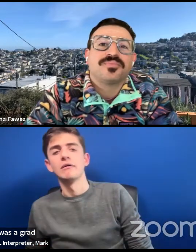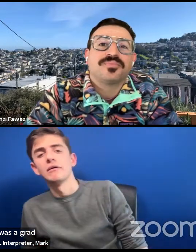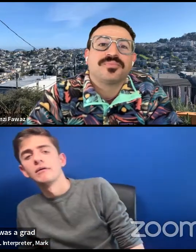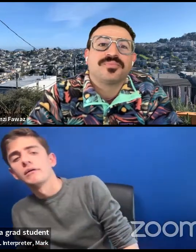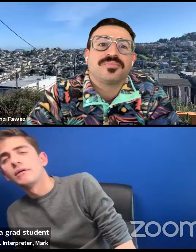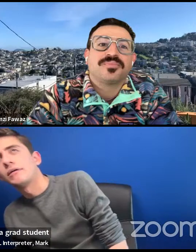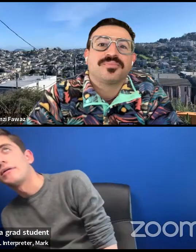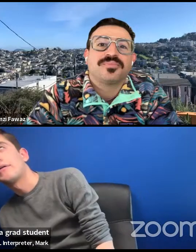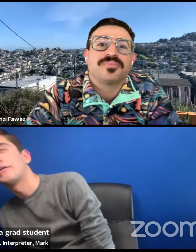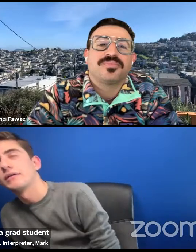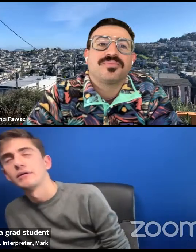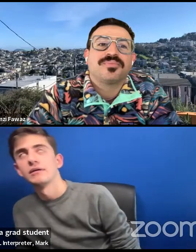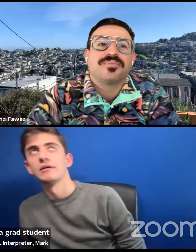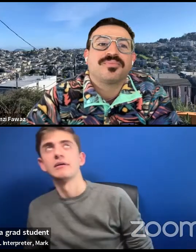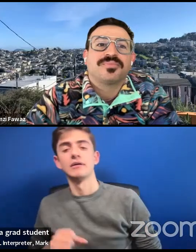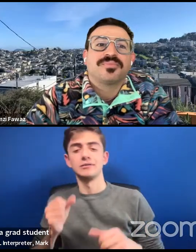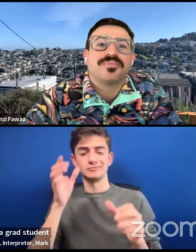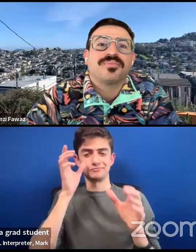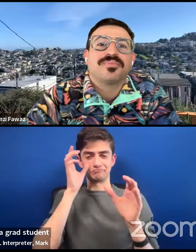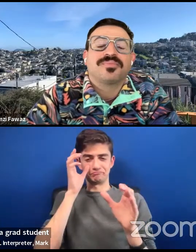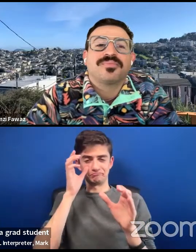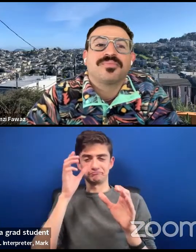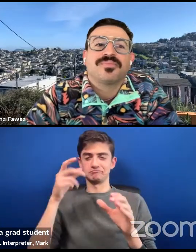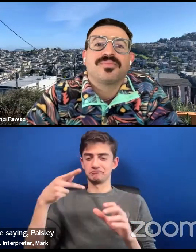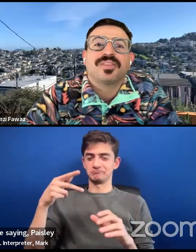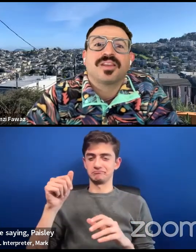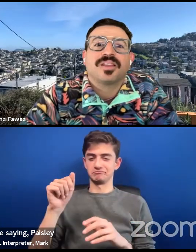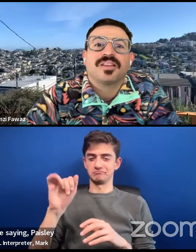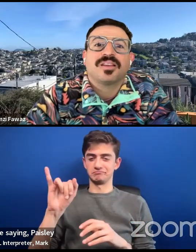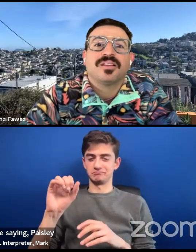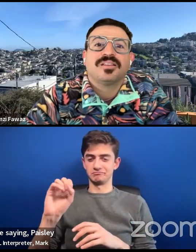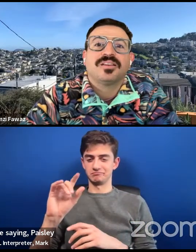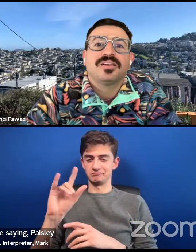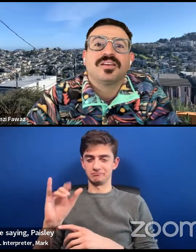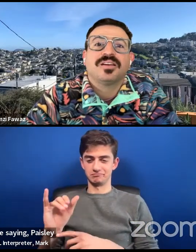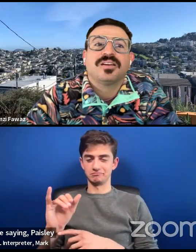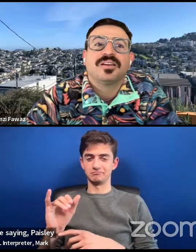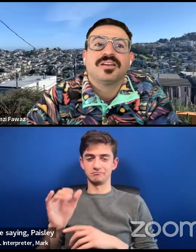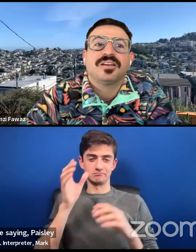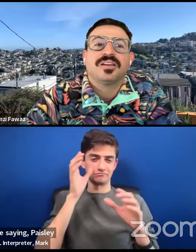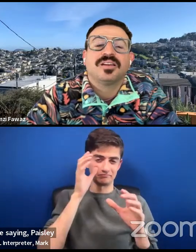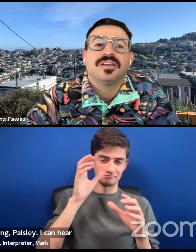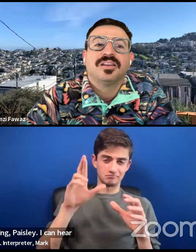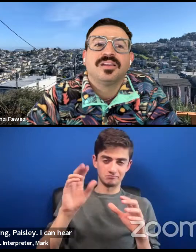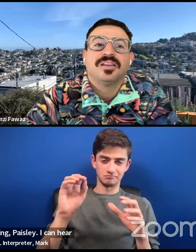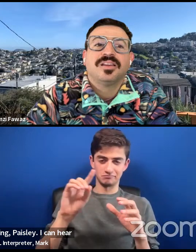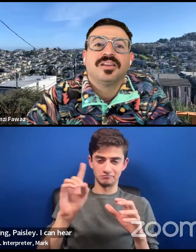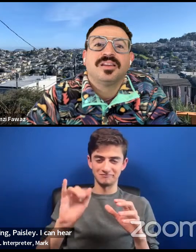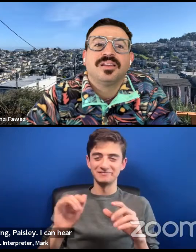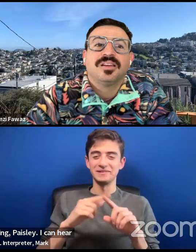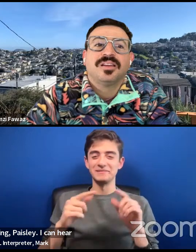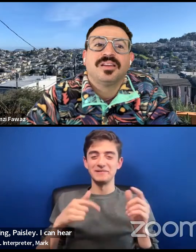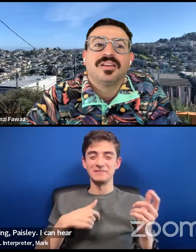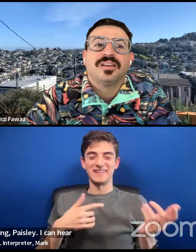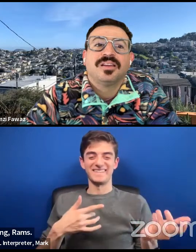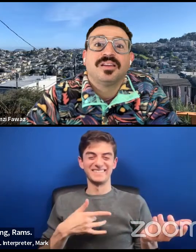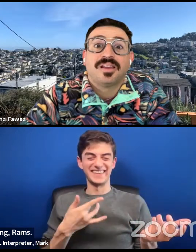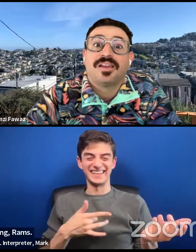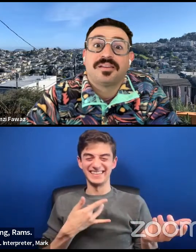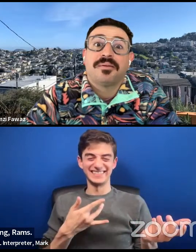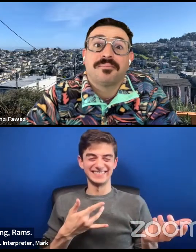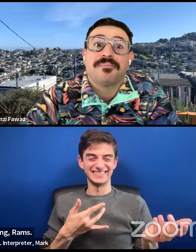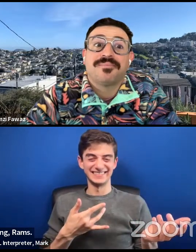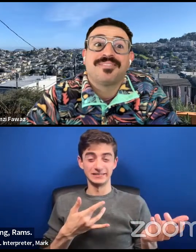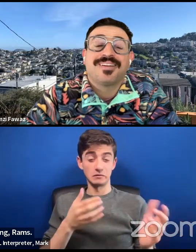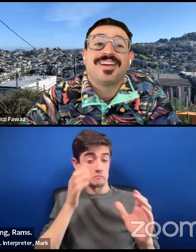I could hear what you're saying, Paisley. Um, I could hear what you're saying, Ramsey, but I might not feel it. I might not